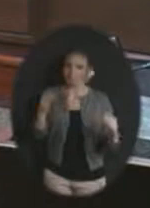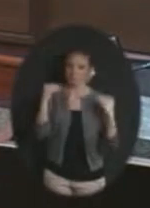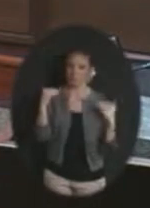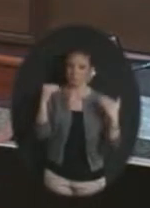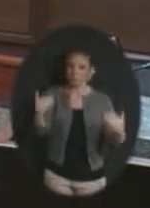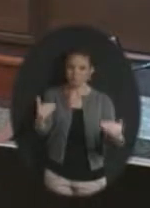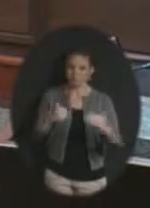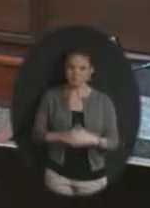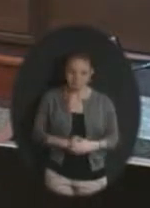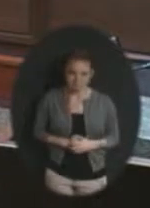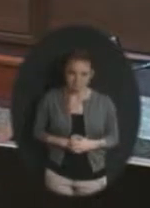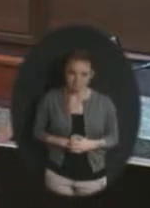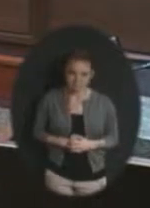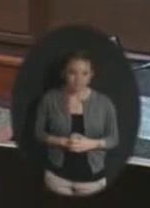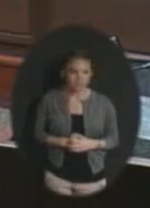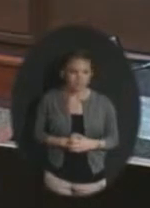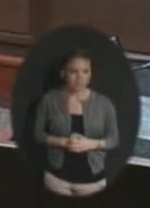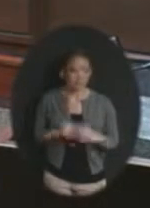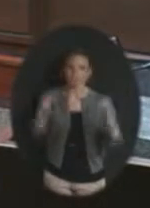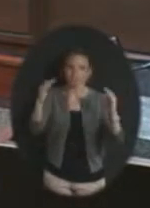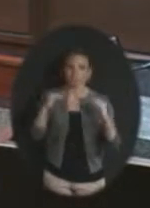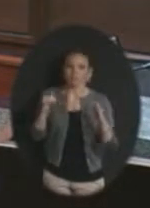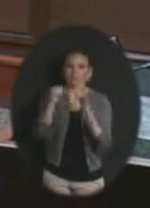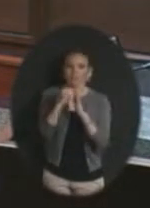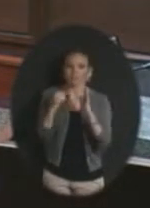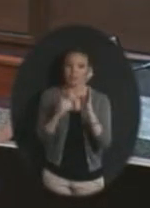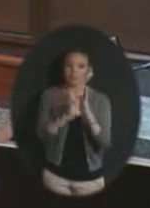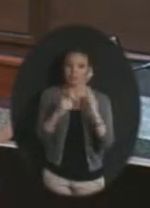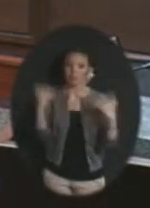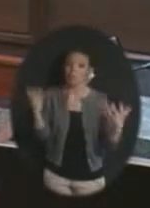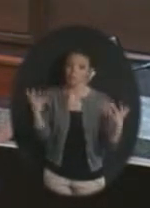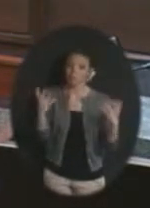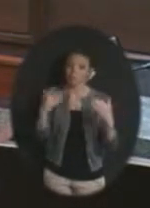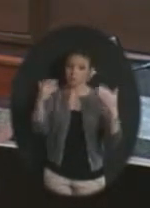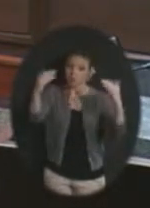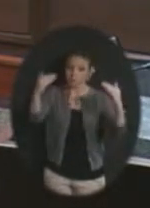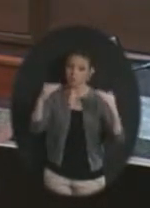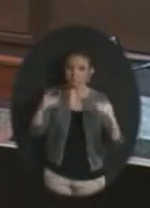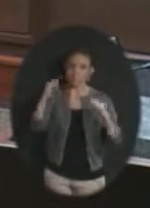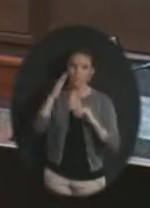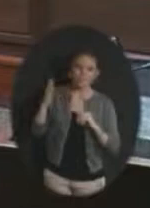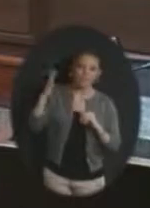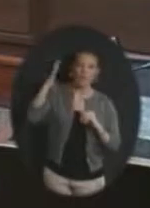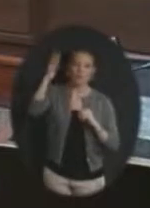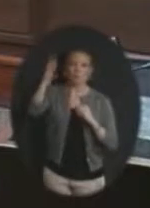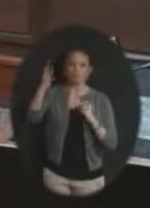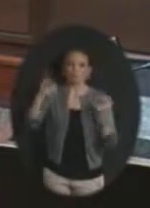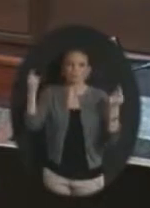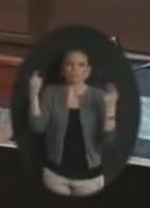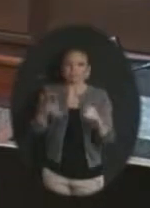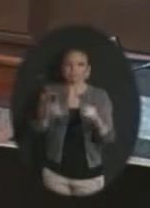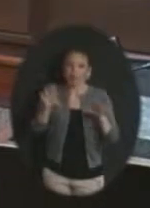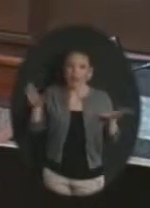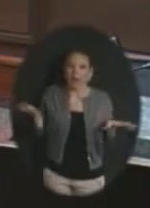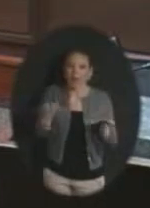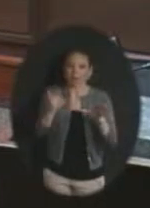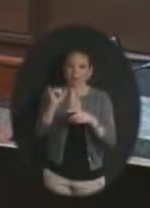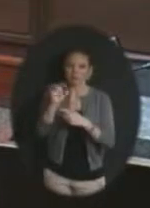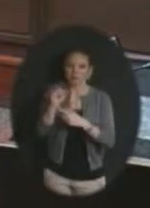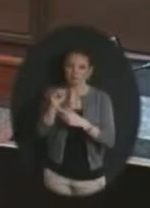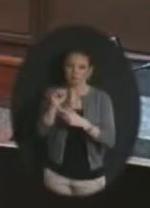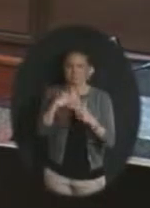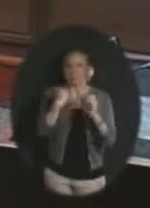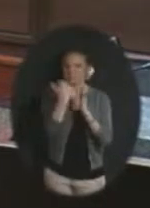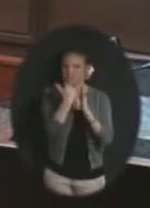next on our agenda is future action items we have several listed